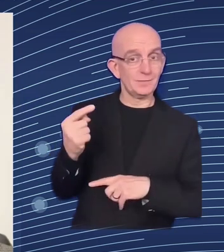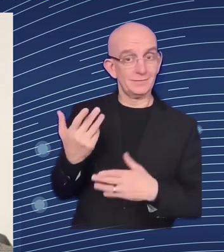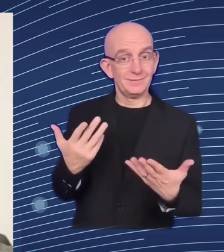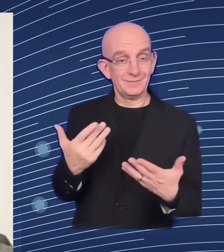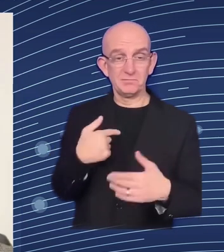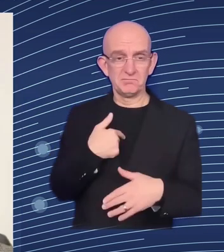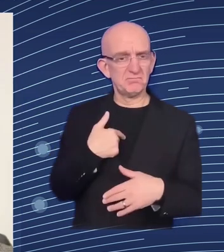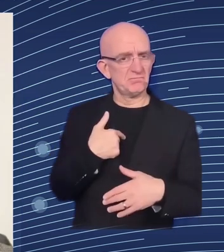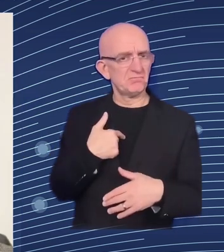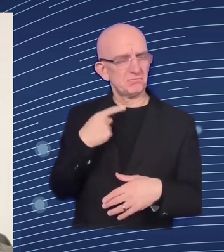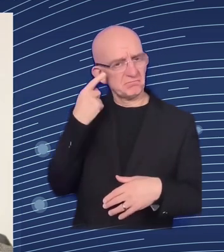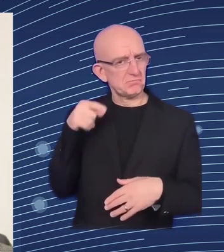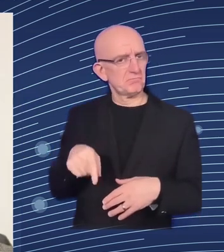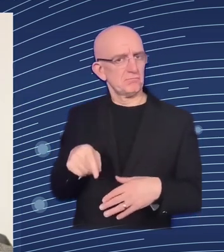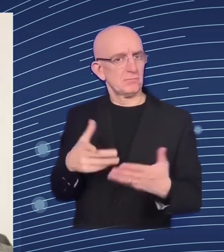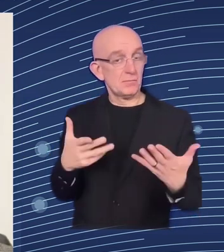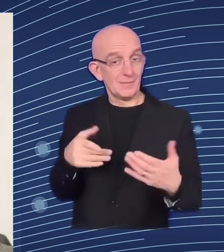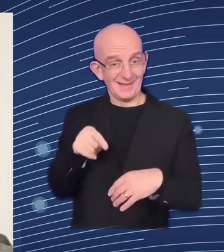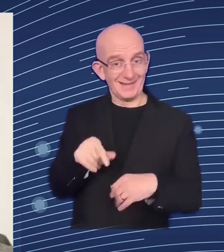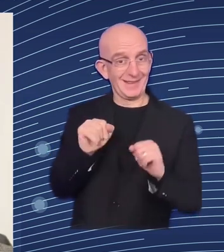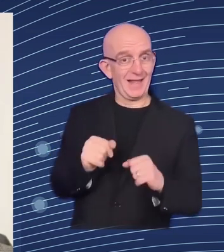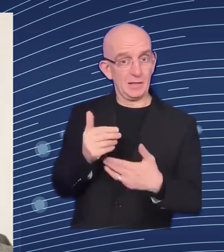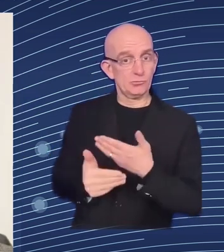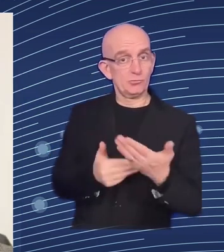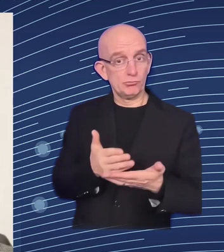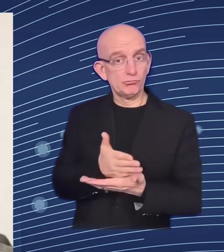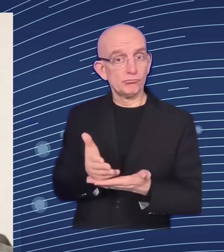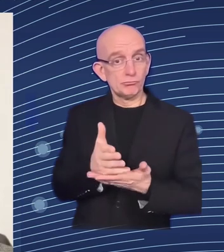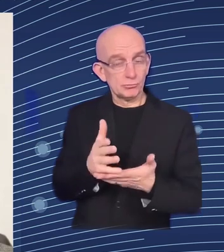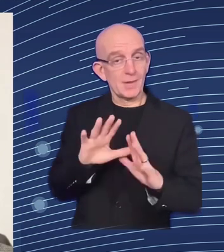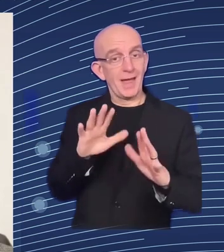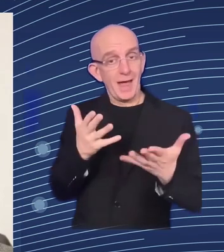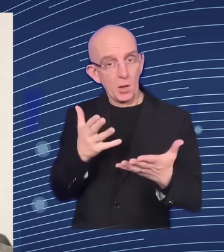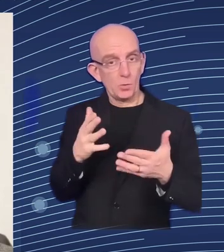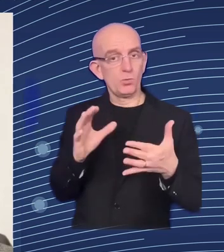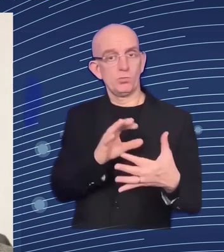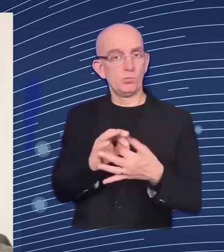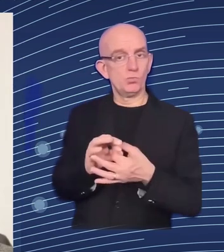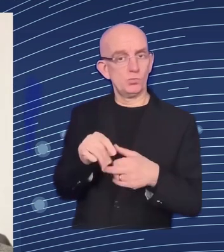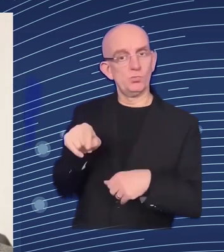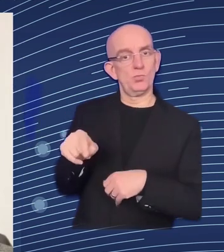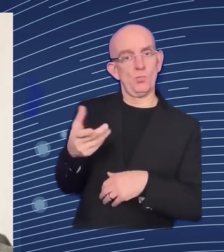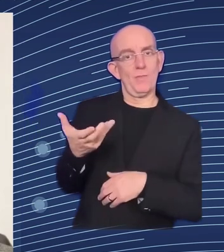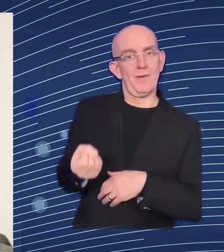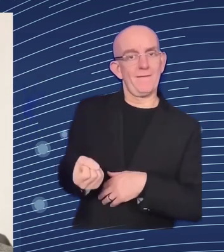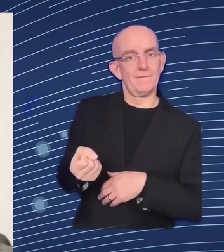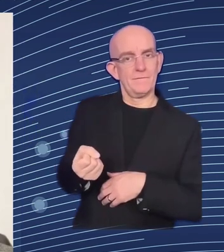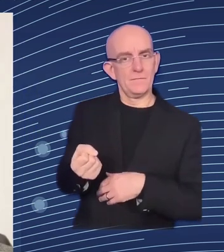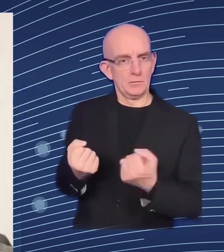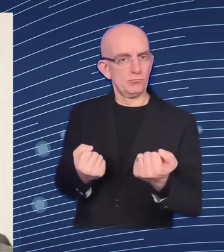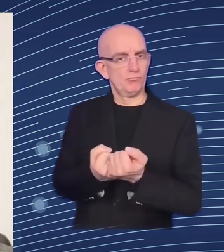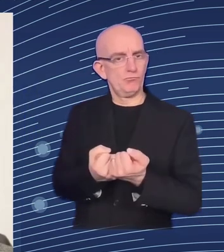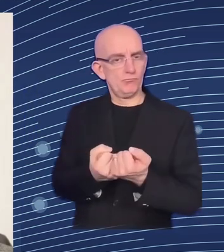through the uh memorandum you you will sign so this is these are the major points so and this is preparing